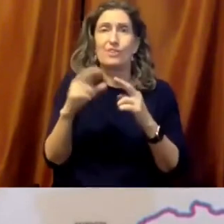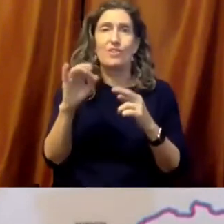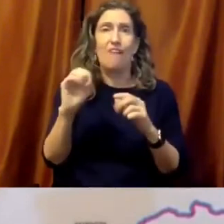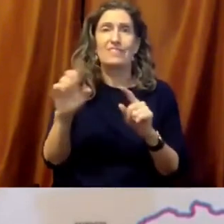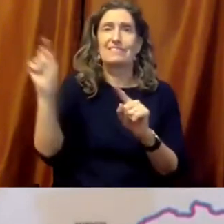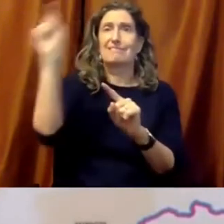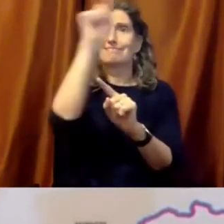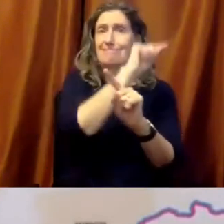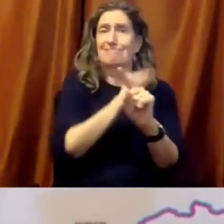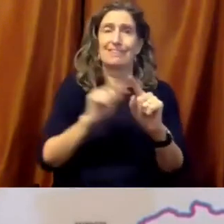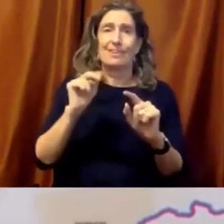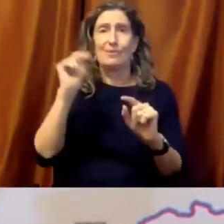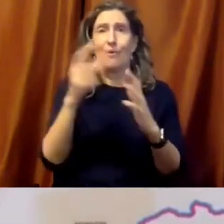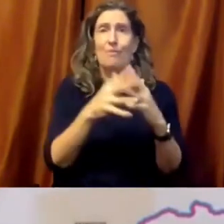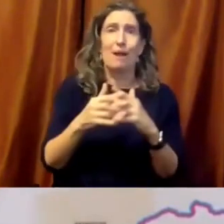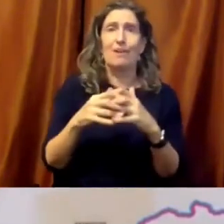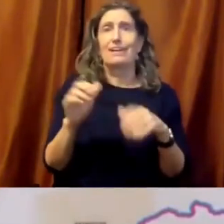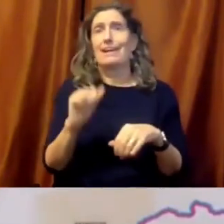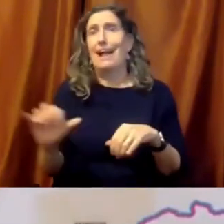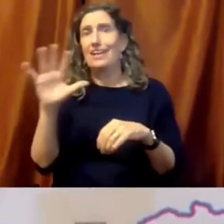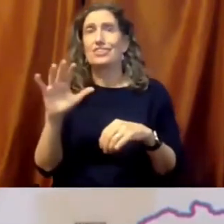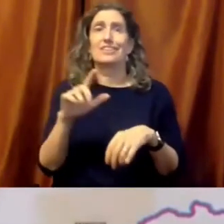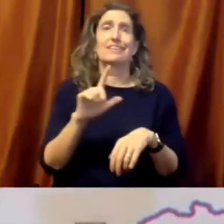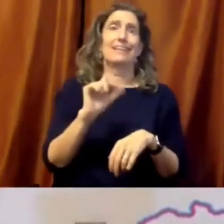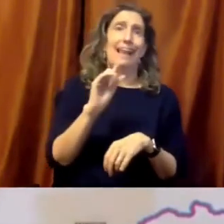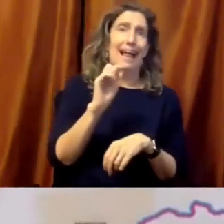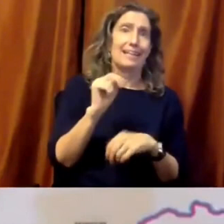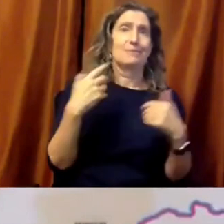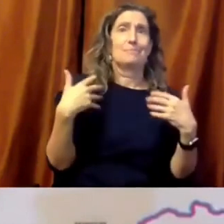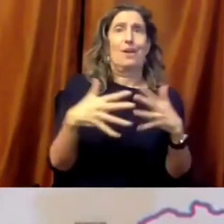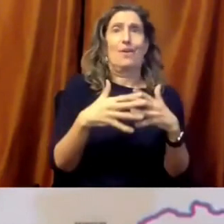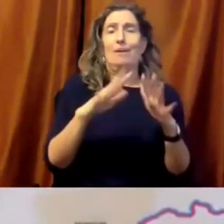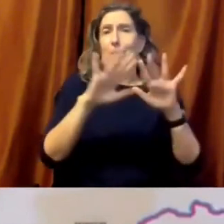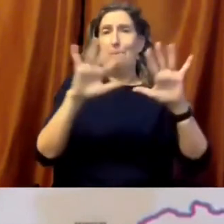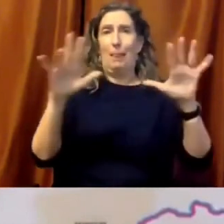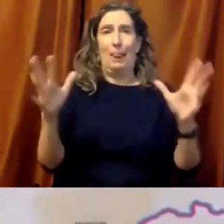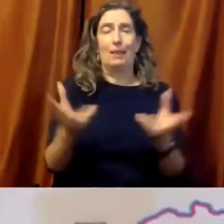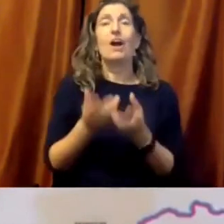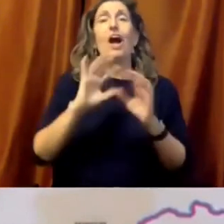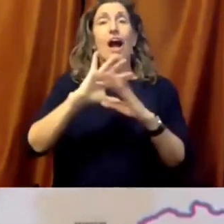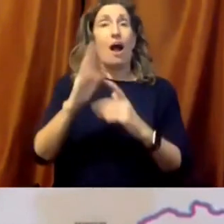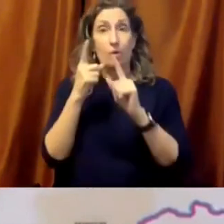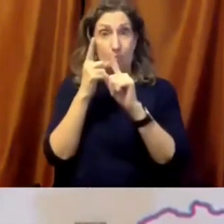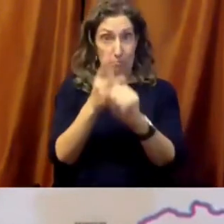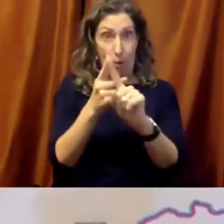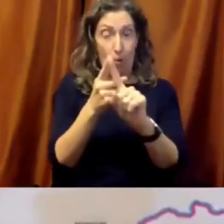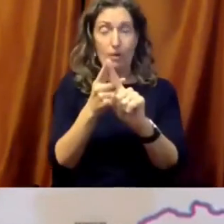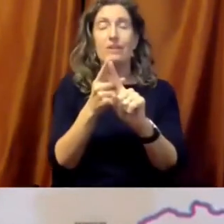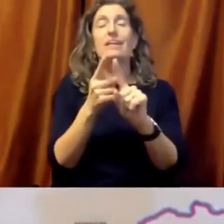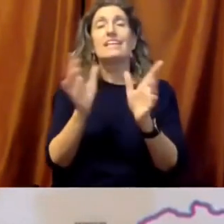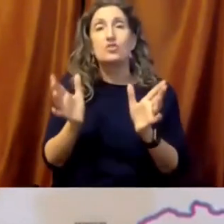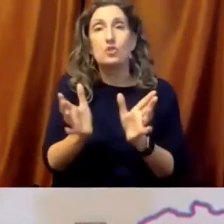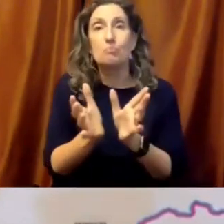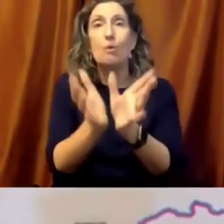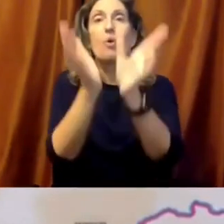Our mission is to promote the universal right to quality public education, advocate for the professional status rights and working